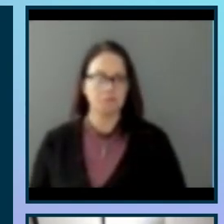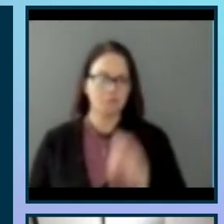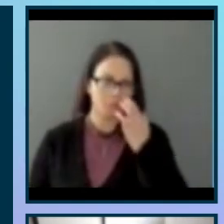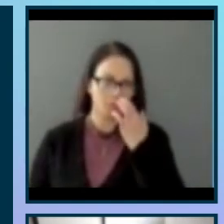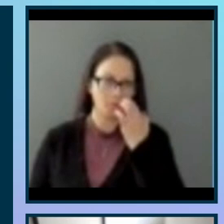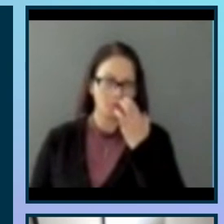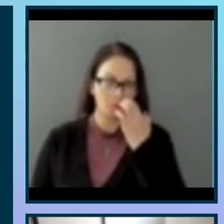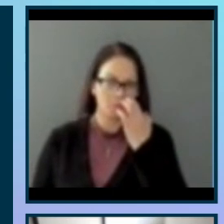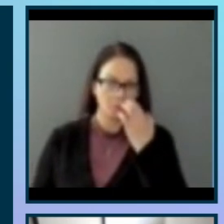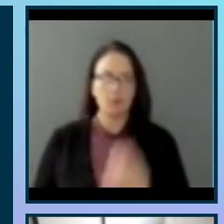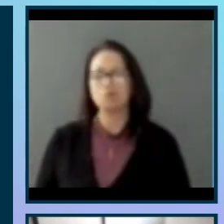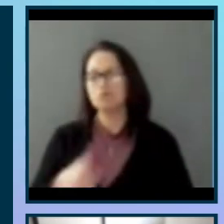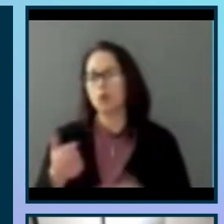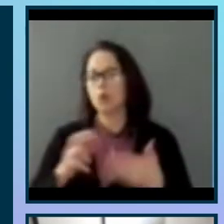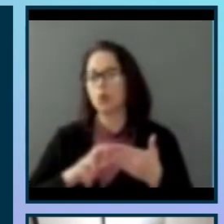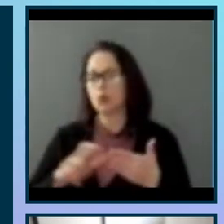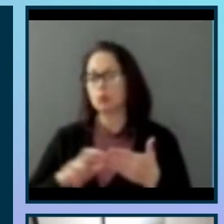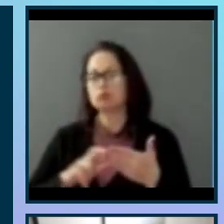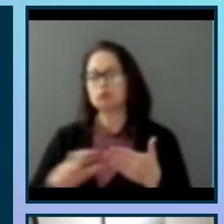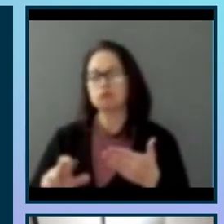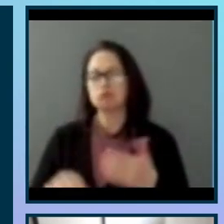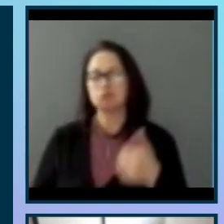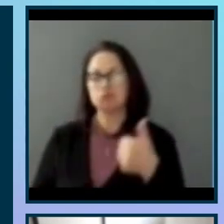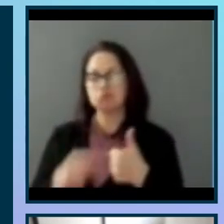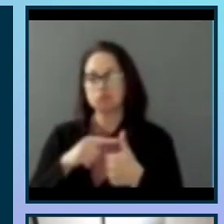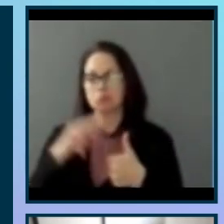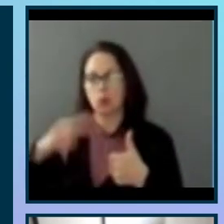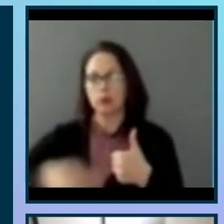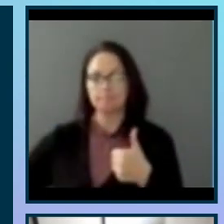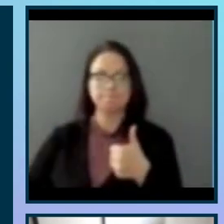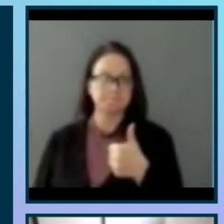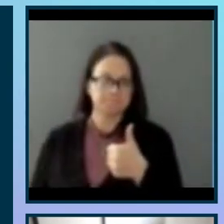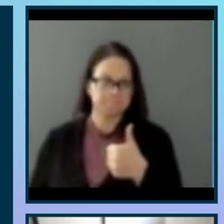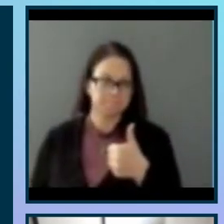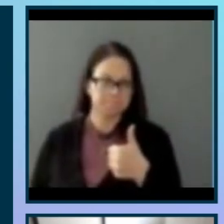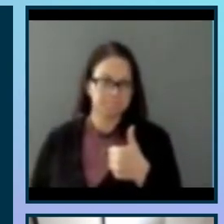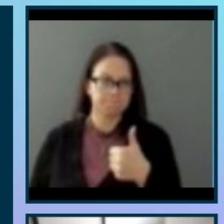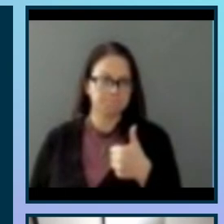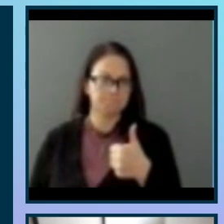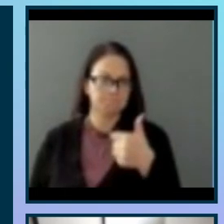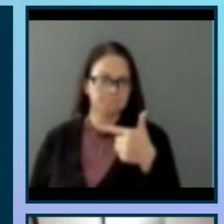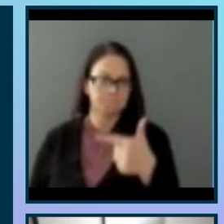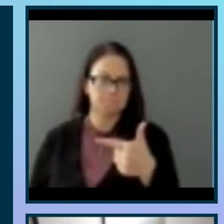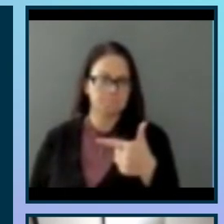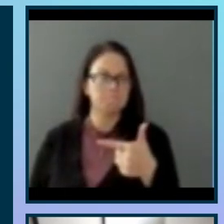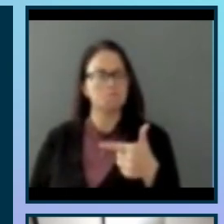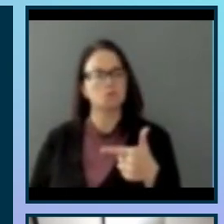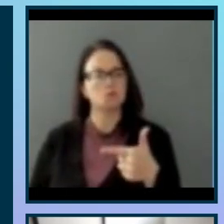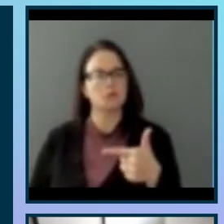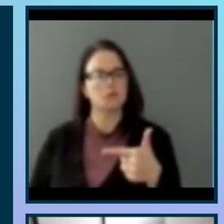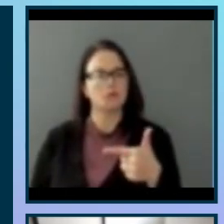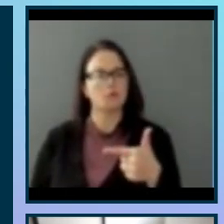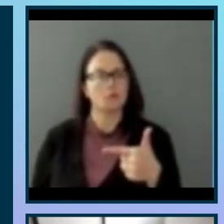Other research insights, high contrast images and text for readability, use of text input from